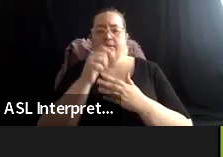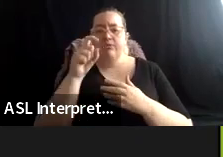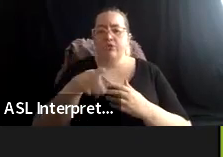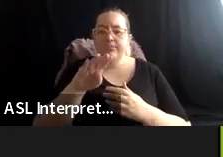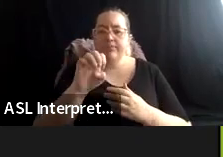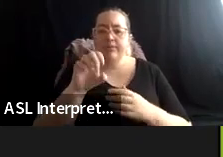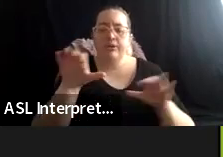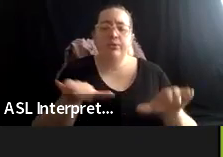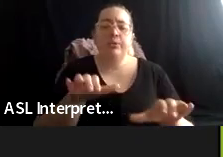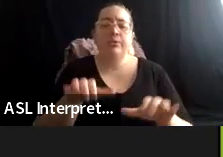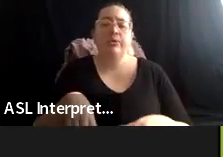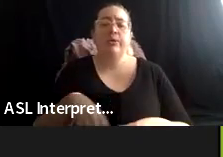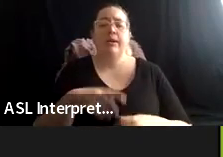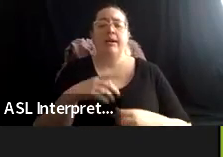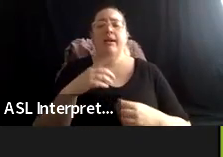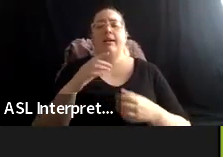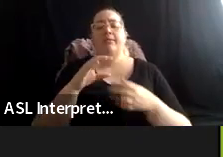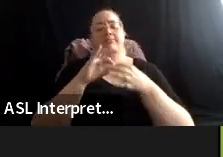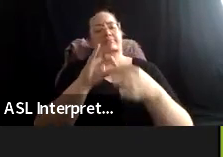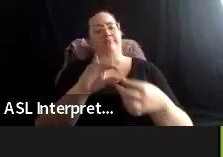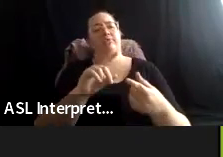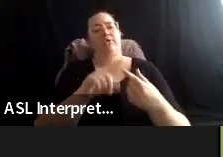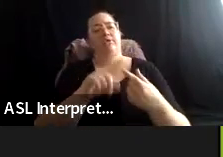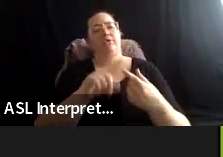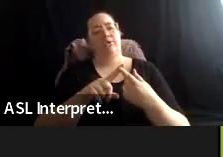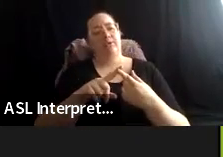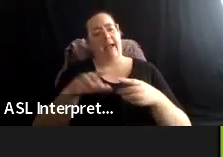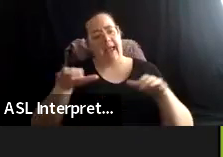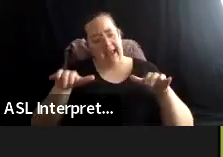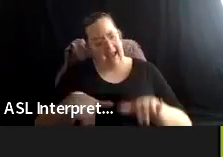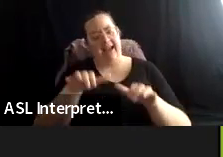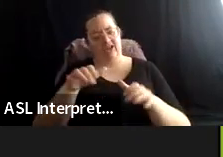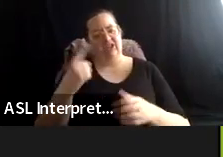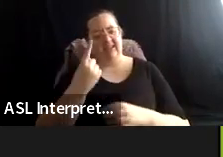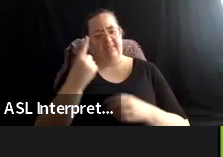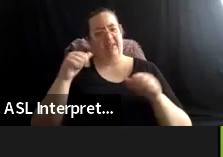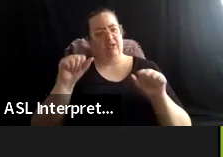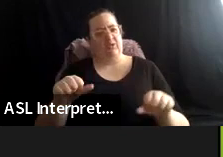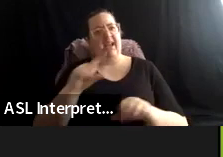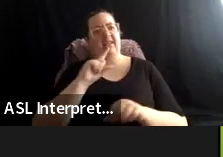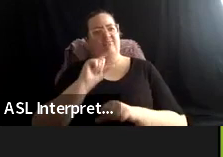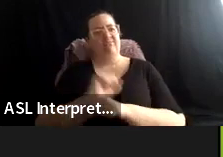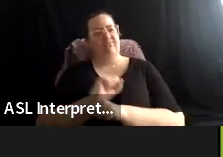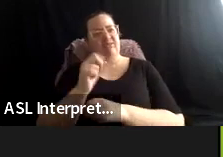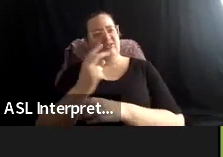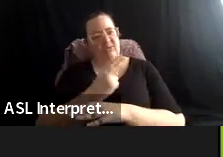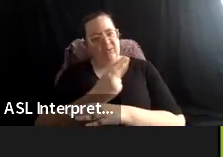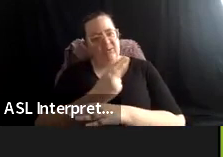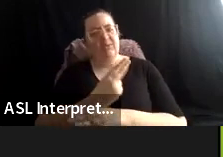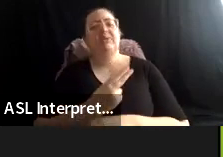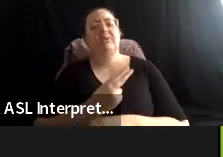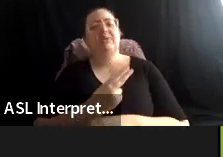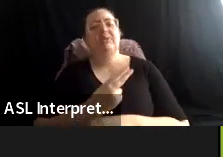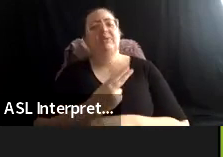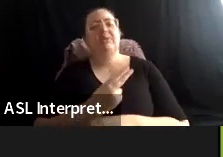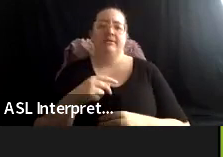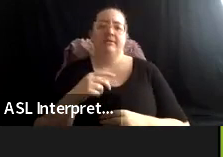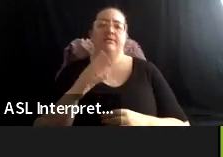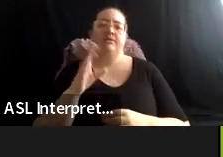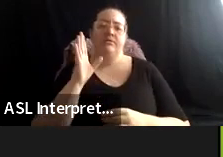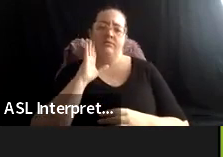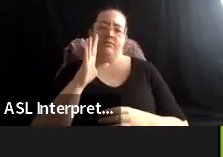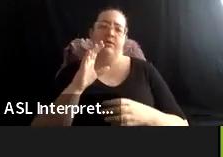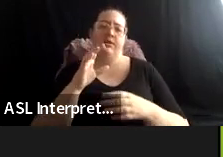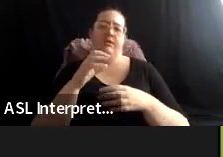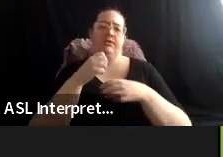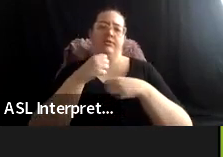into an action, into a tangible thing. Uh, so we'll be, um, organizing working groups around creation of these kinship